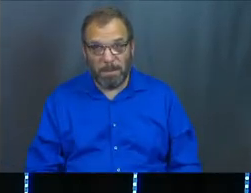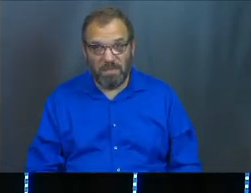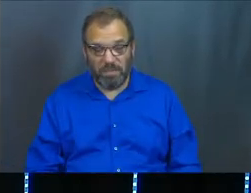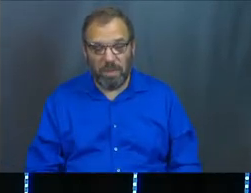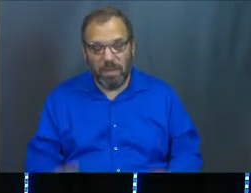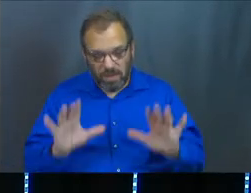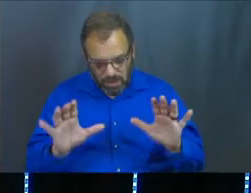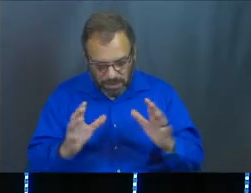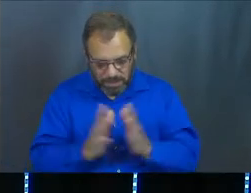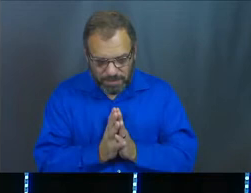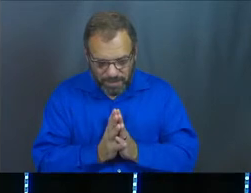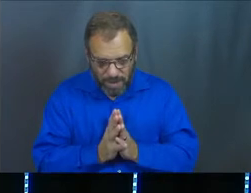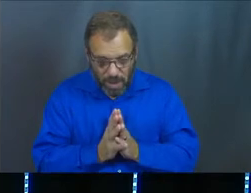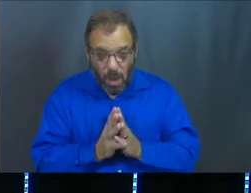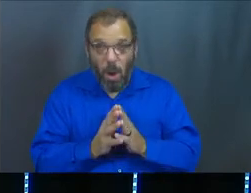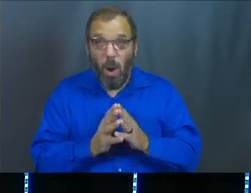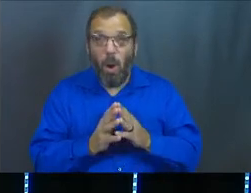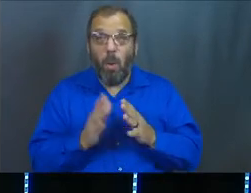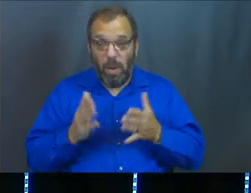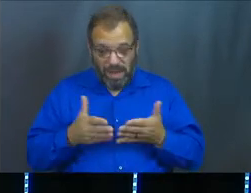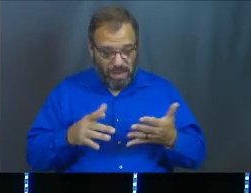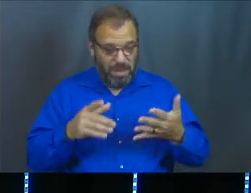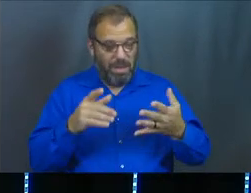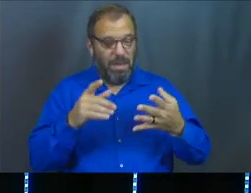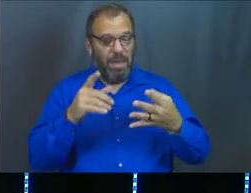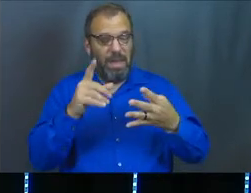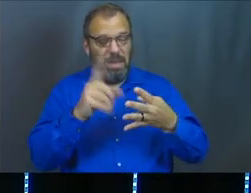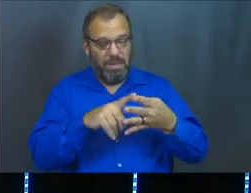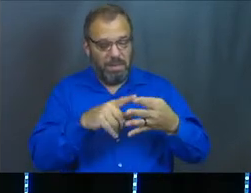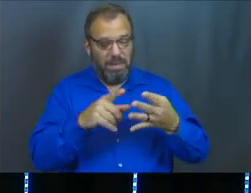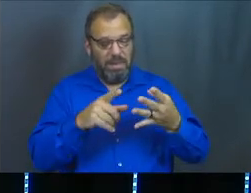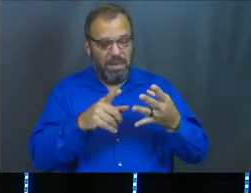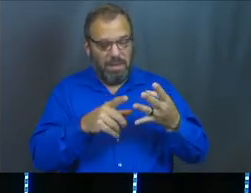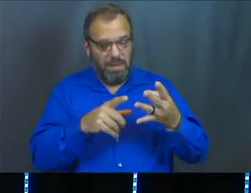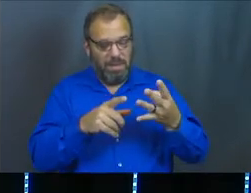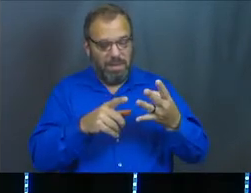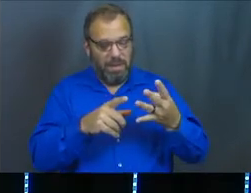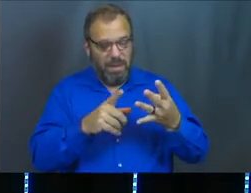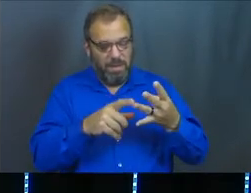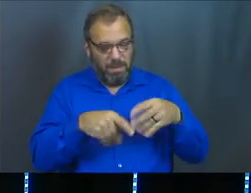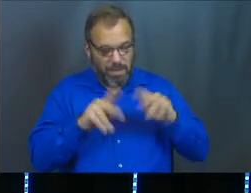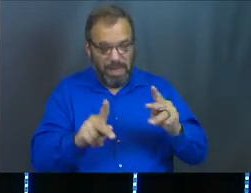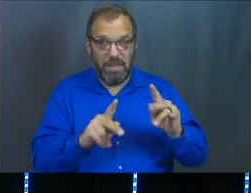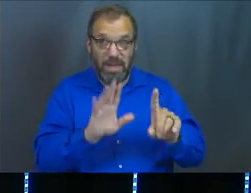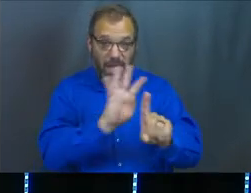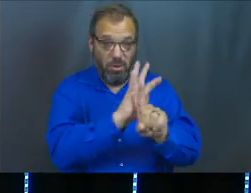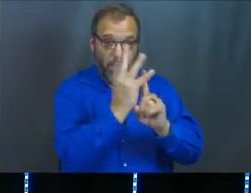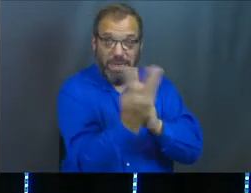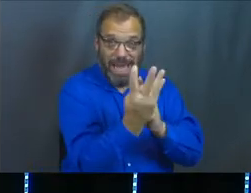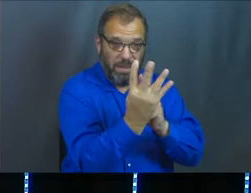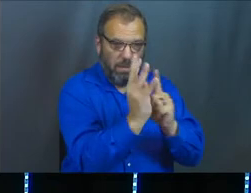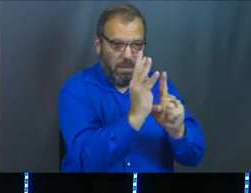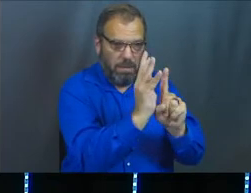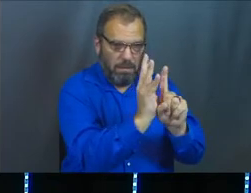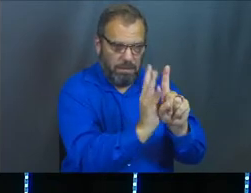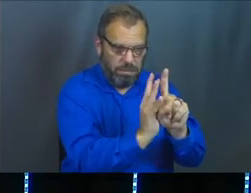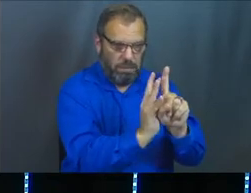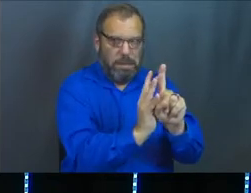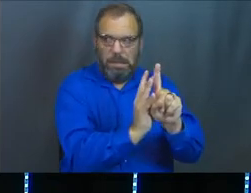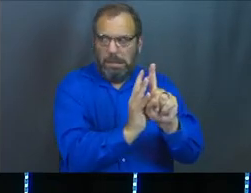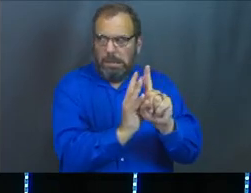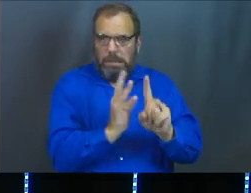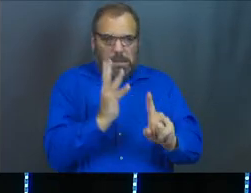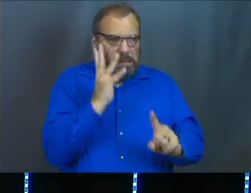And so even in the midst of his permissive will and maybe the hedge gets lowered and you experience difficult times,